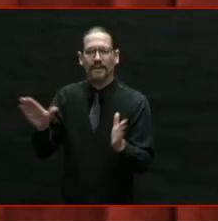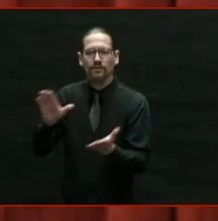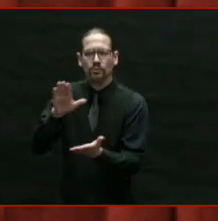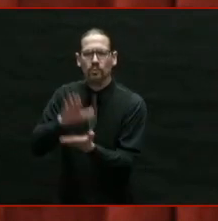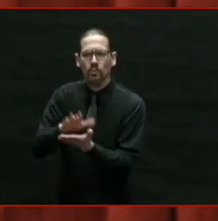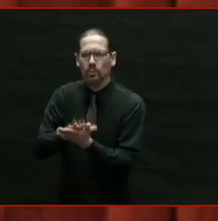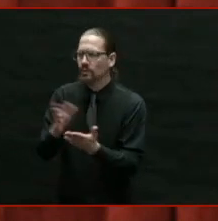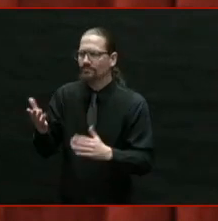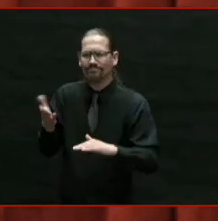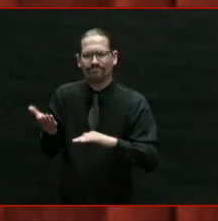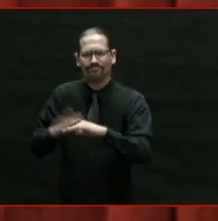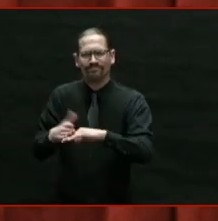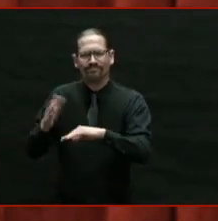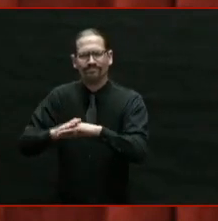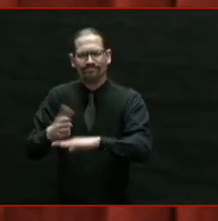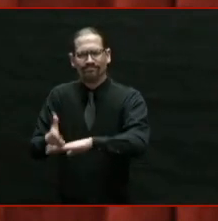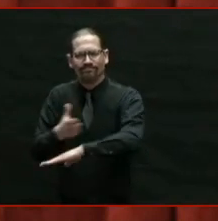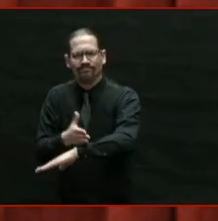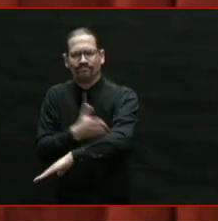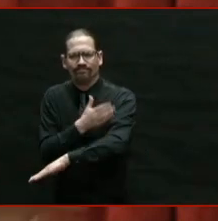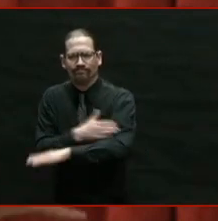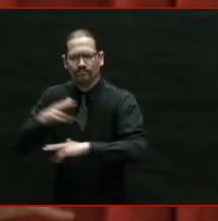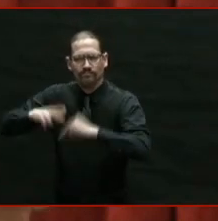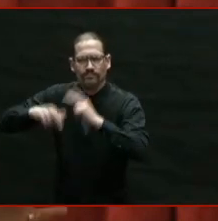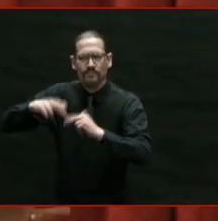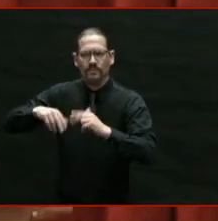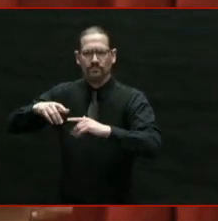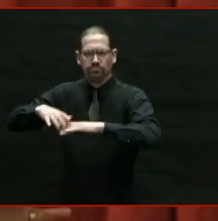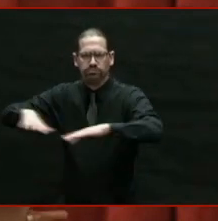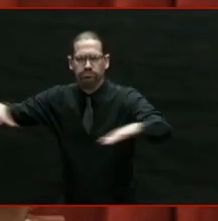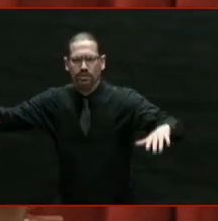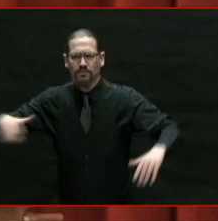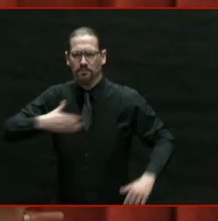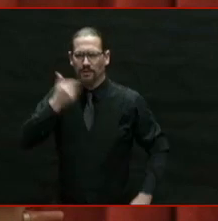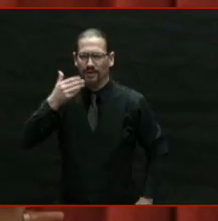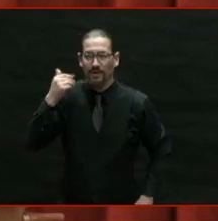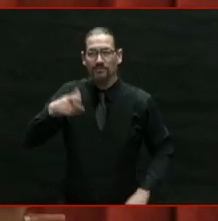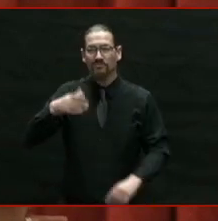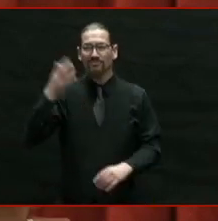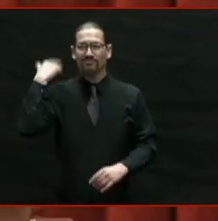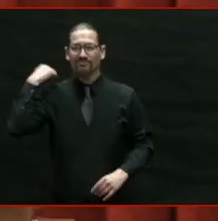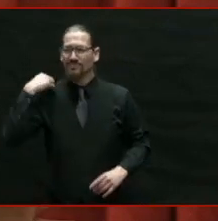And we've gone from having school buildings crumbling all over the state,